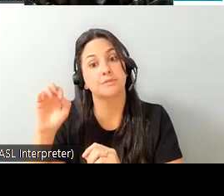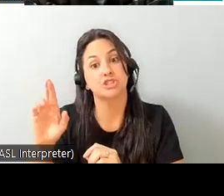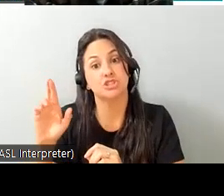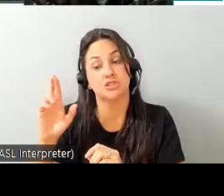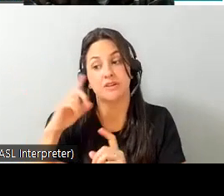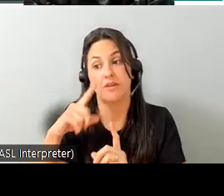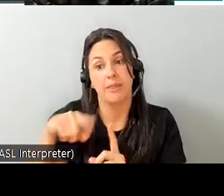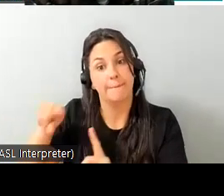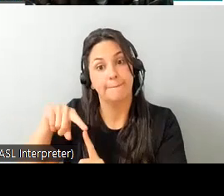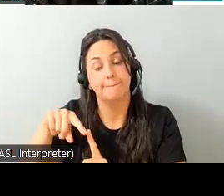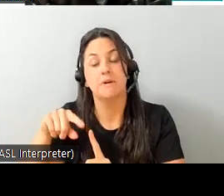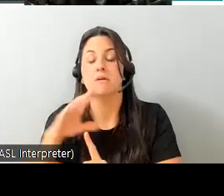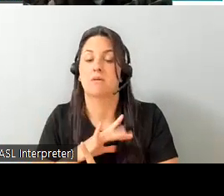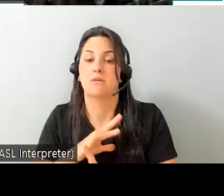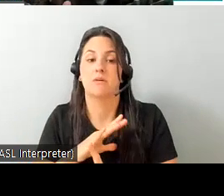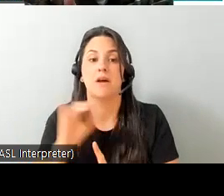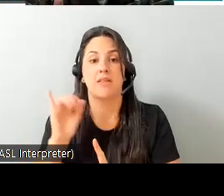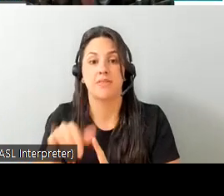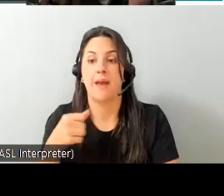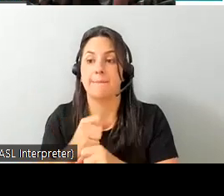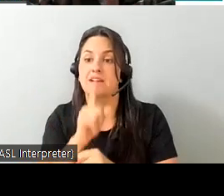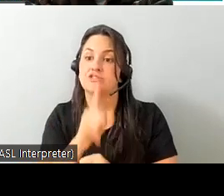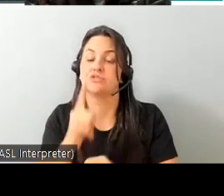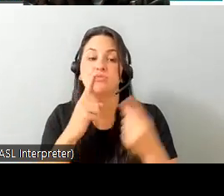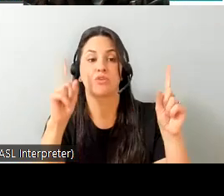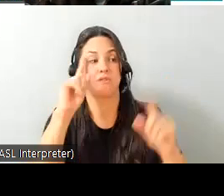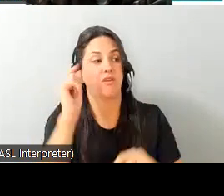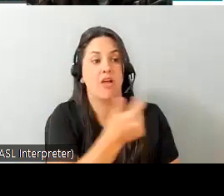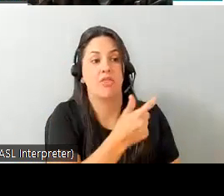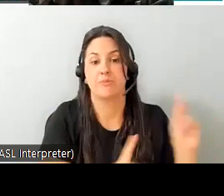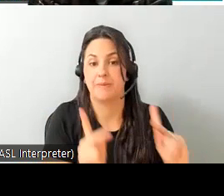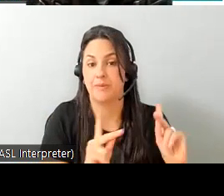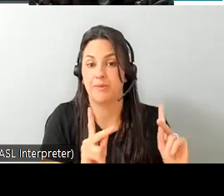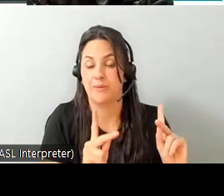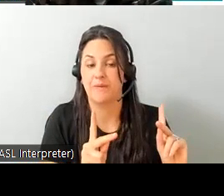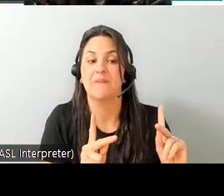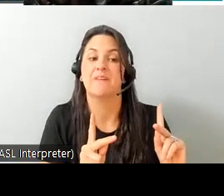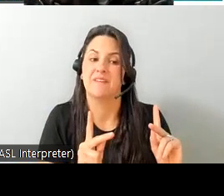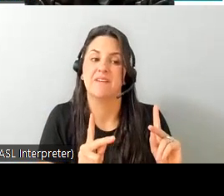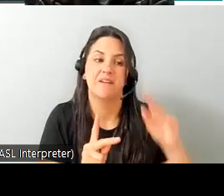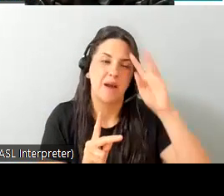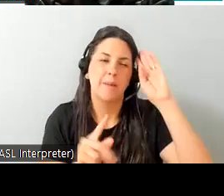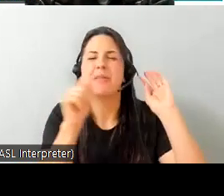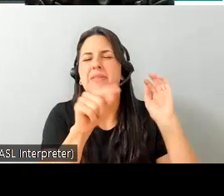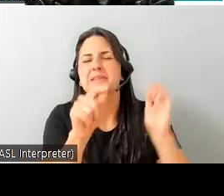ensure broader adoption ensure that it can work for you know other people as well as just this specific project